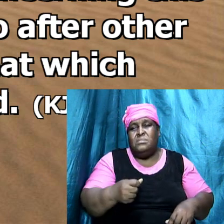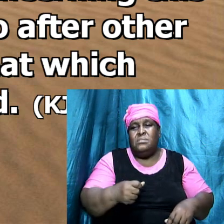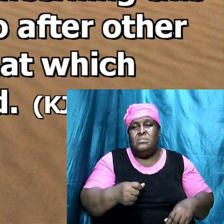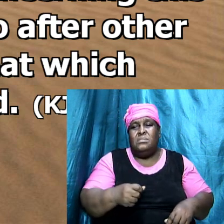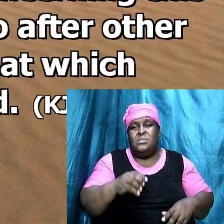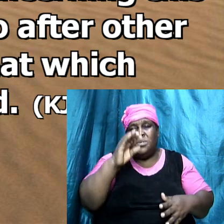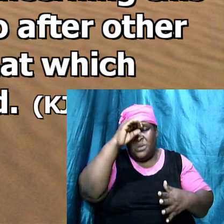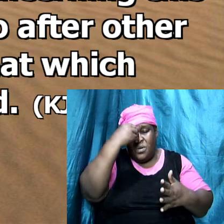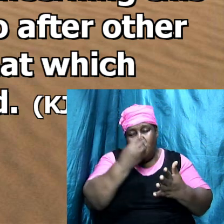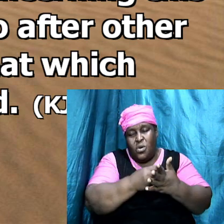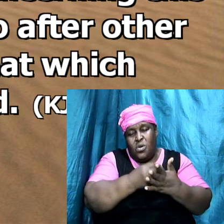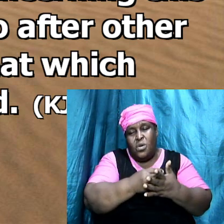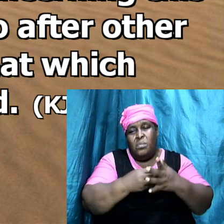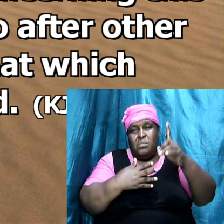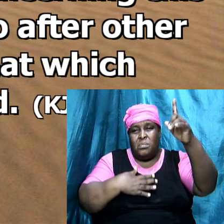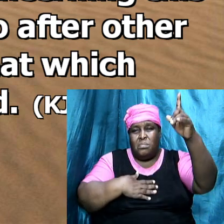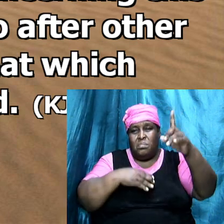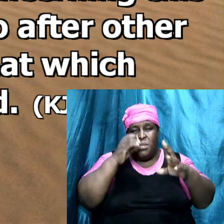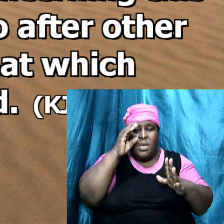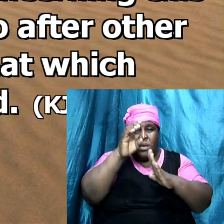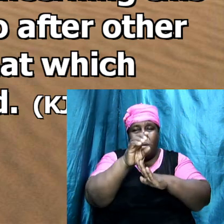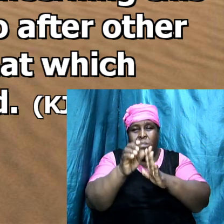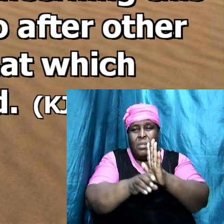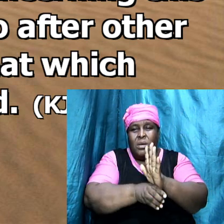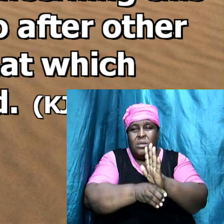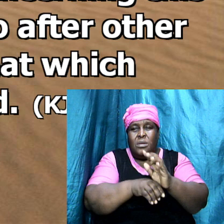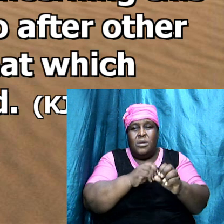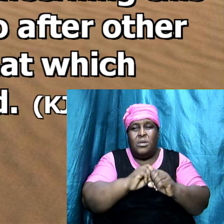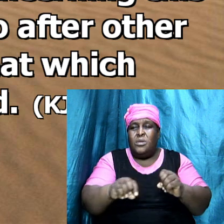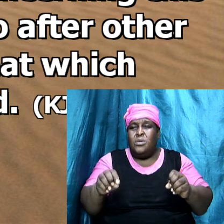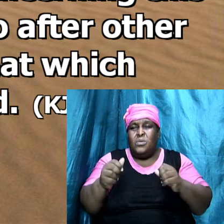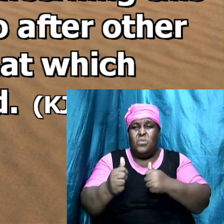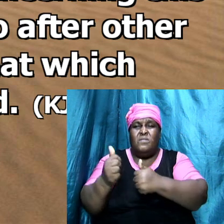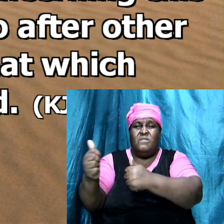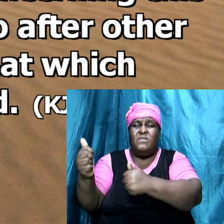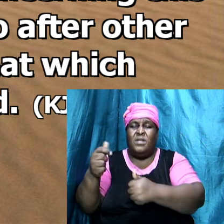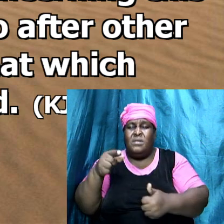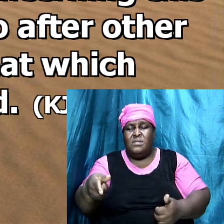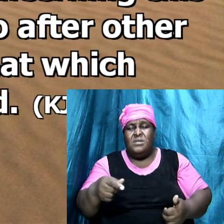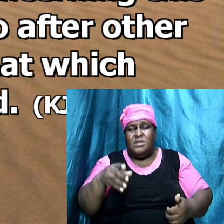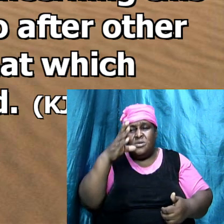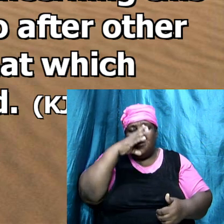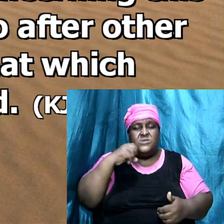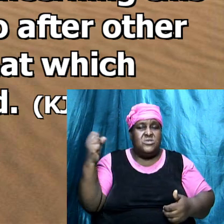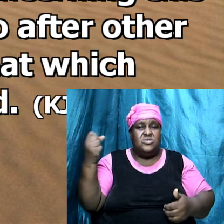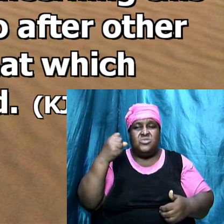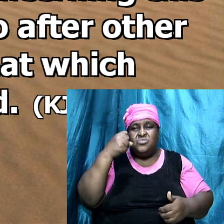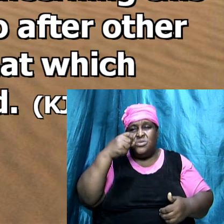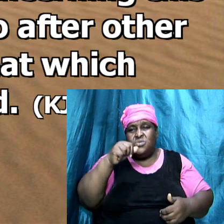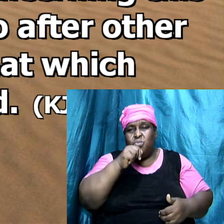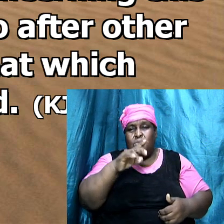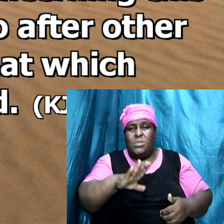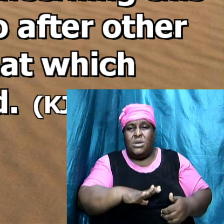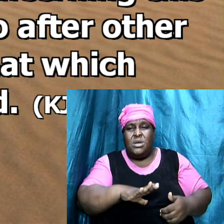obey my commandments, don't follow these strange women, because they are going to turn your heart,